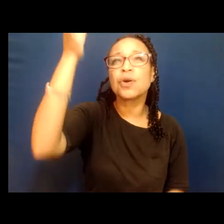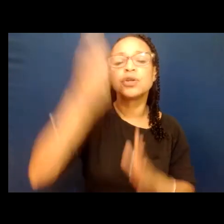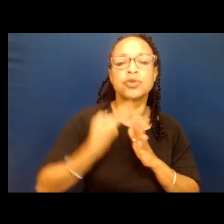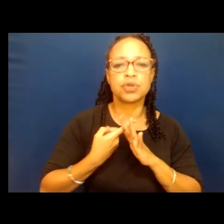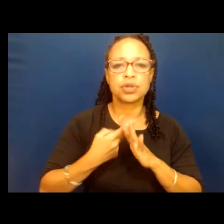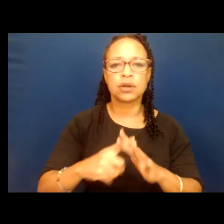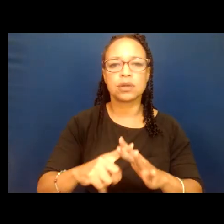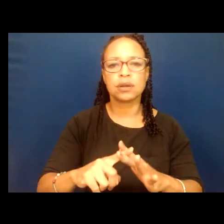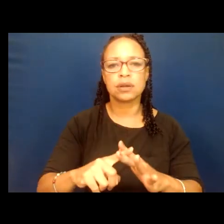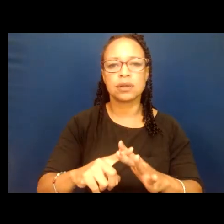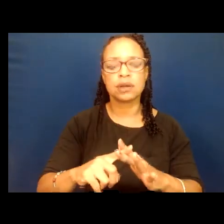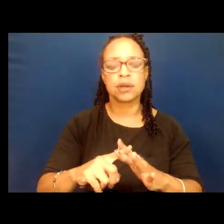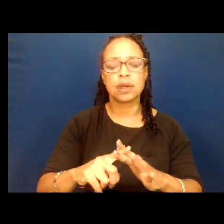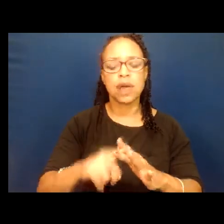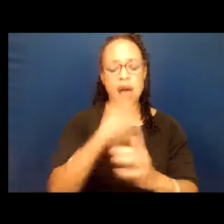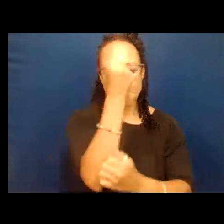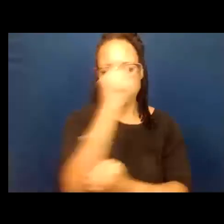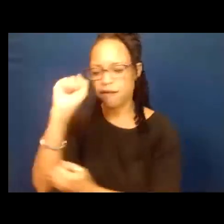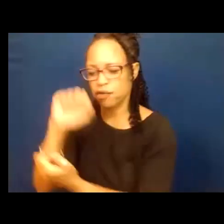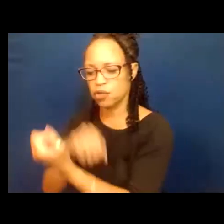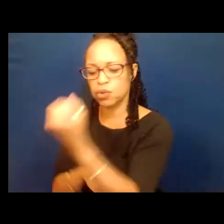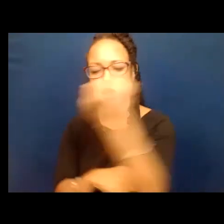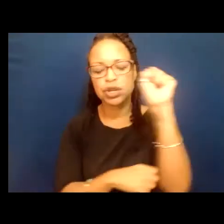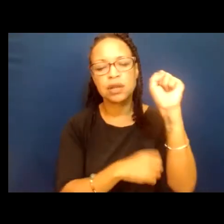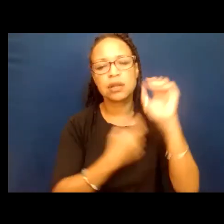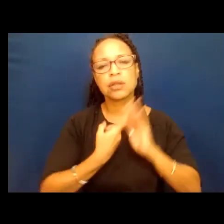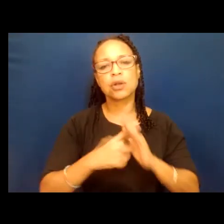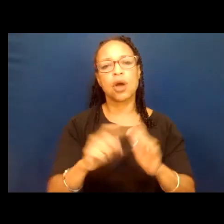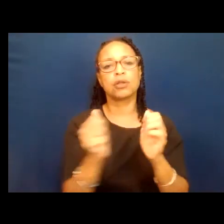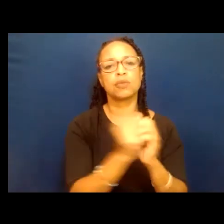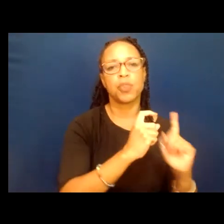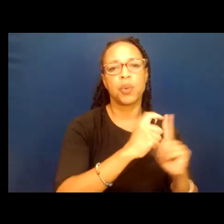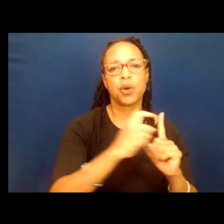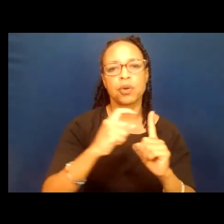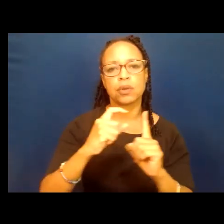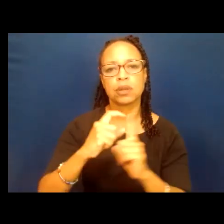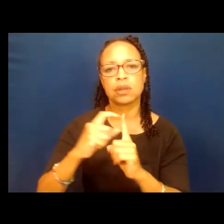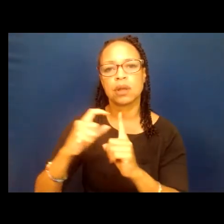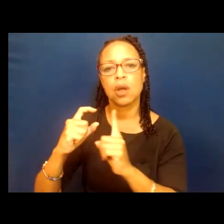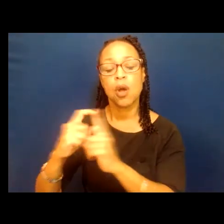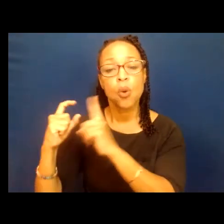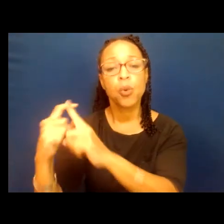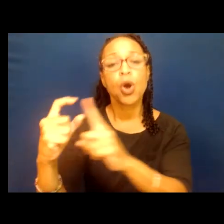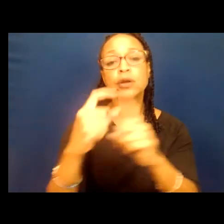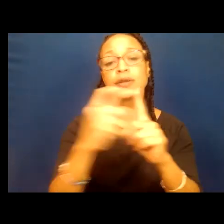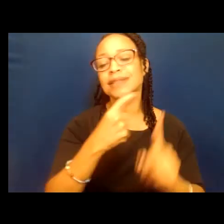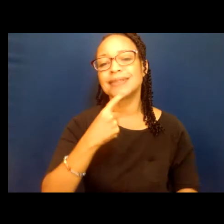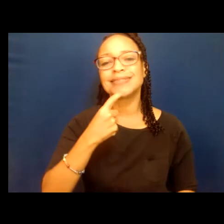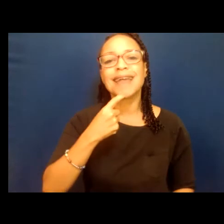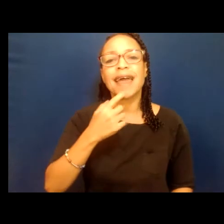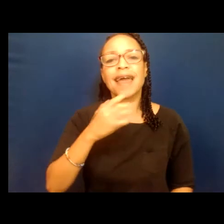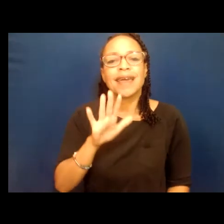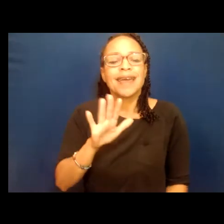A revolution begins with words. Words that say, even